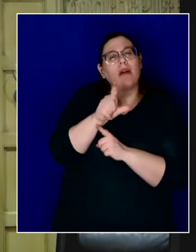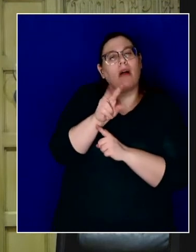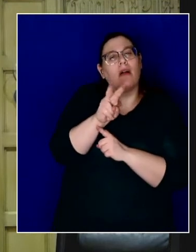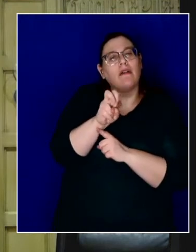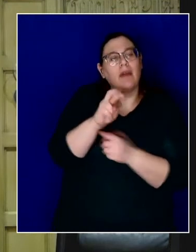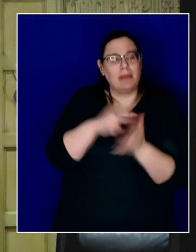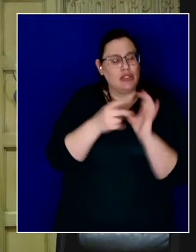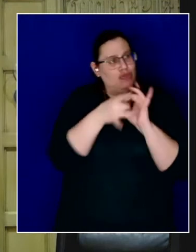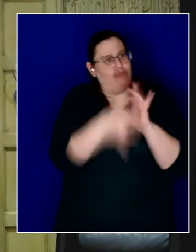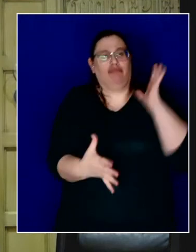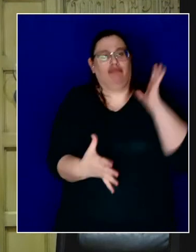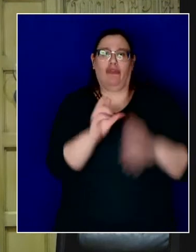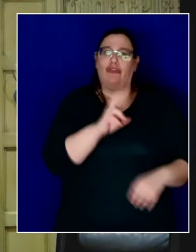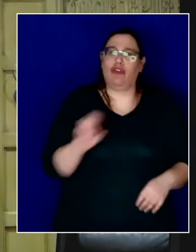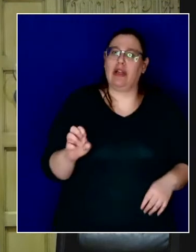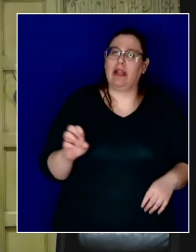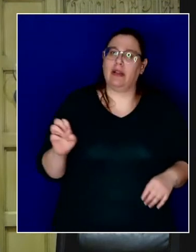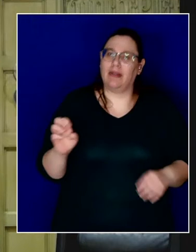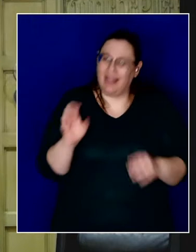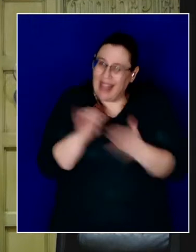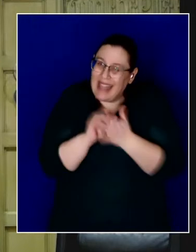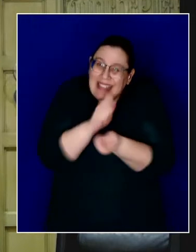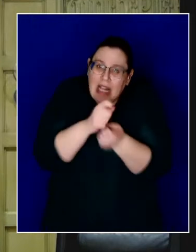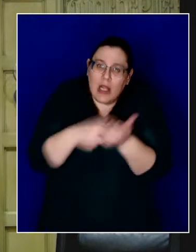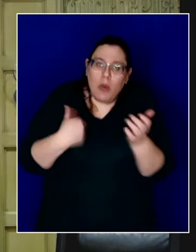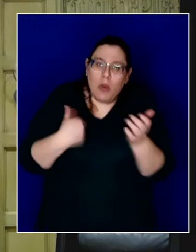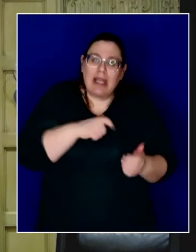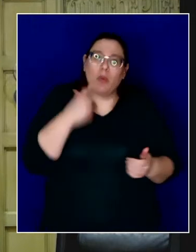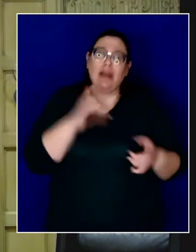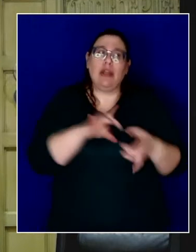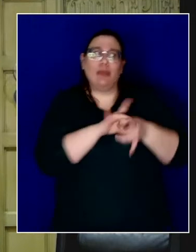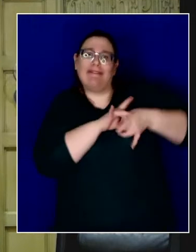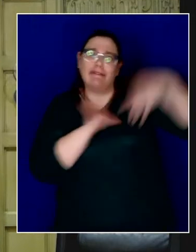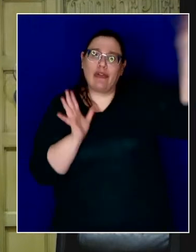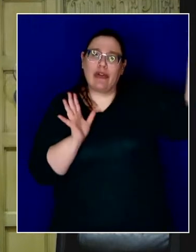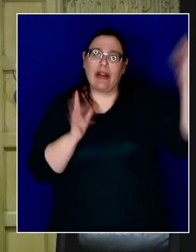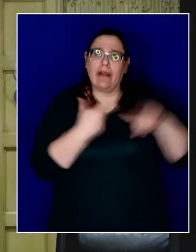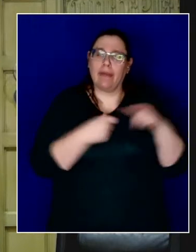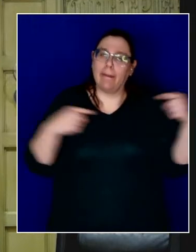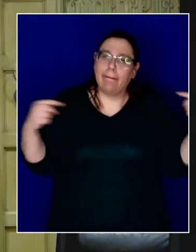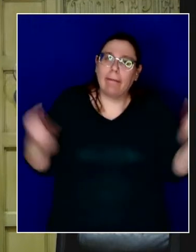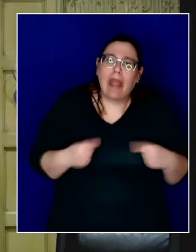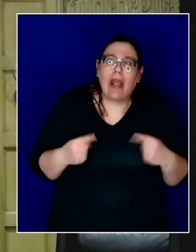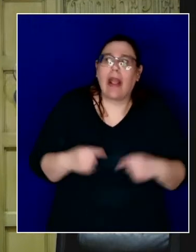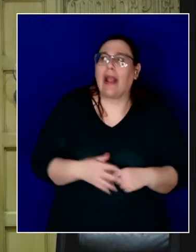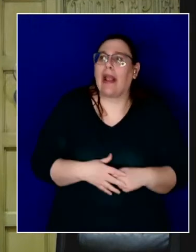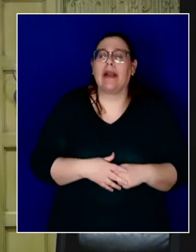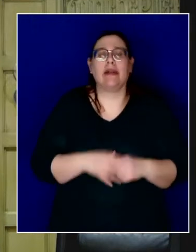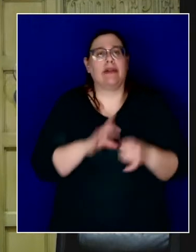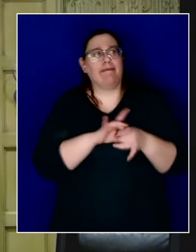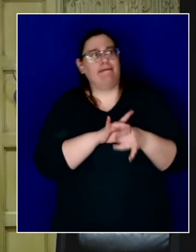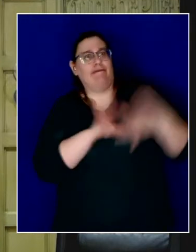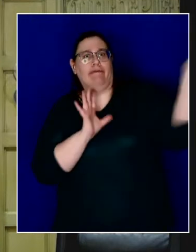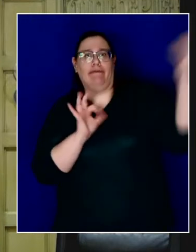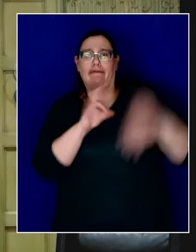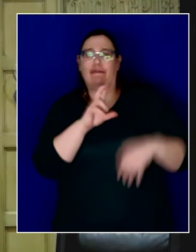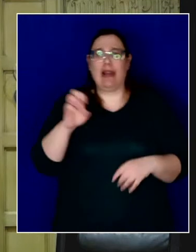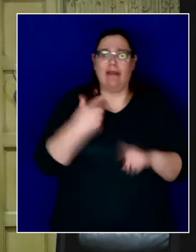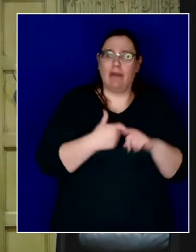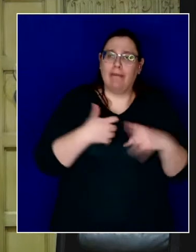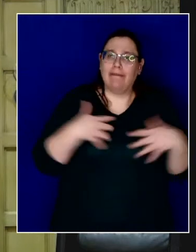And that's exactly what we need, to be set free from this pain, to be set free from this fear,